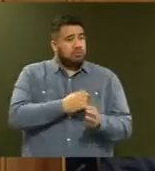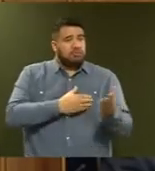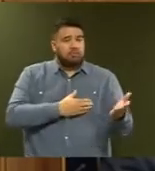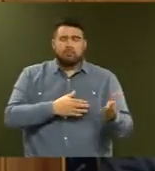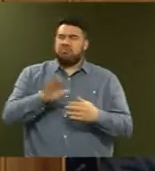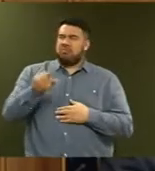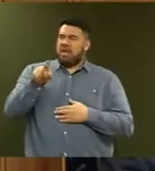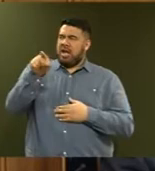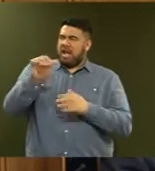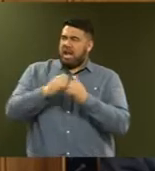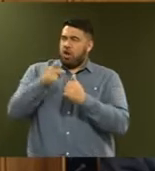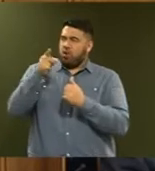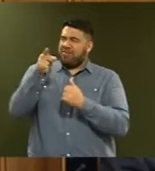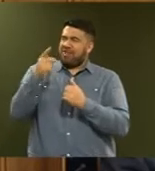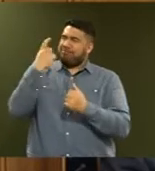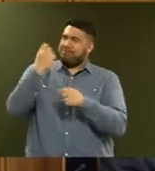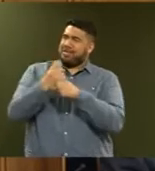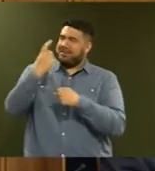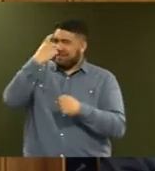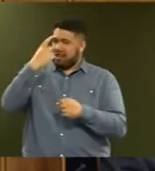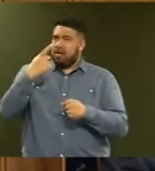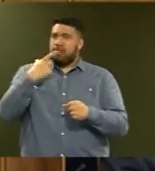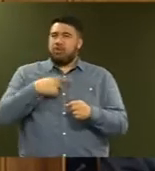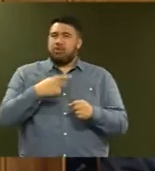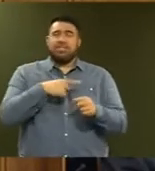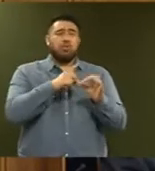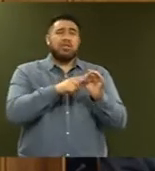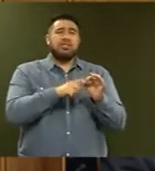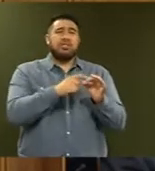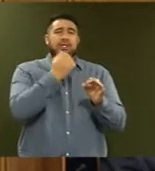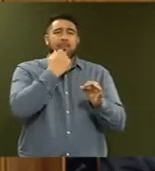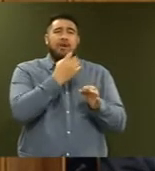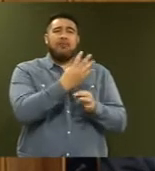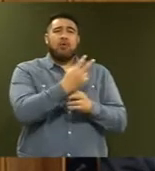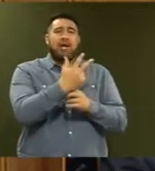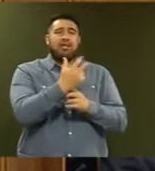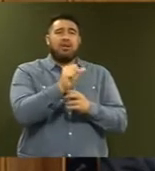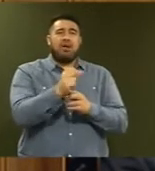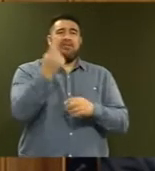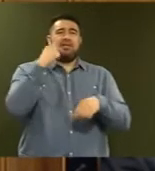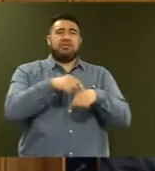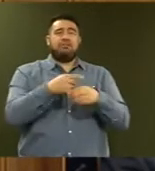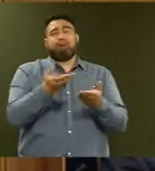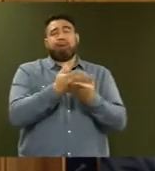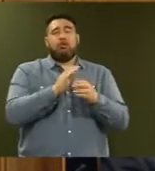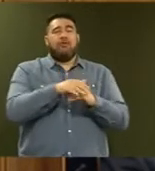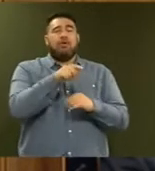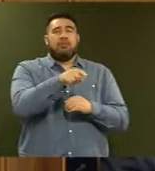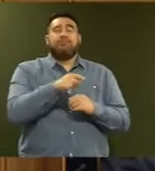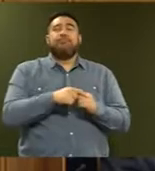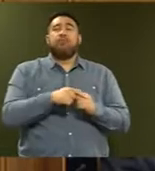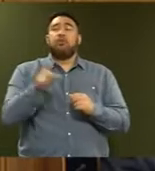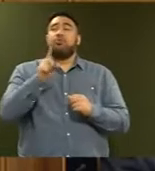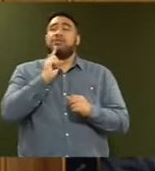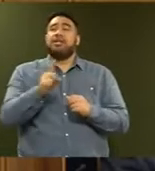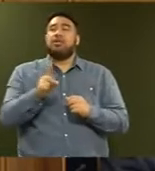reply to written question 489, where the minister states, quote, the bill will not restrict the exception and defence to the possession